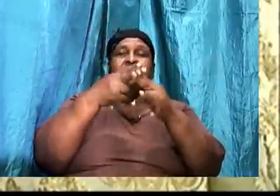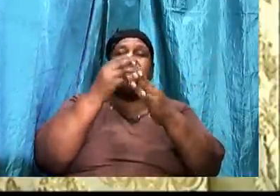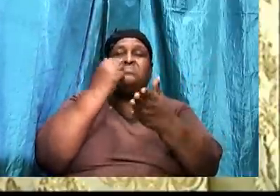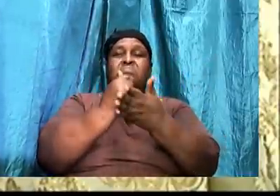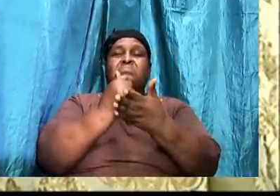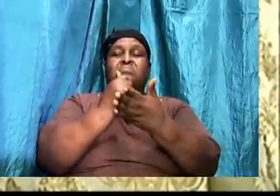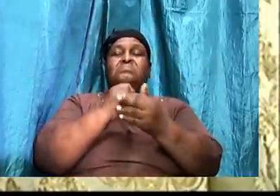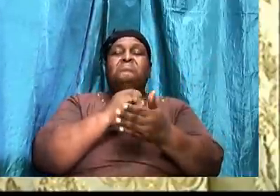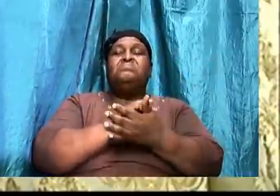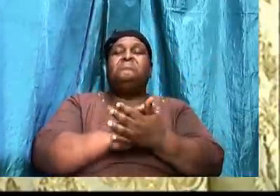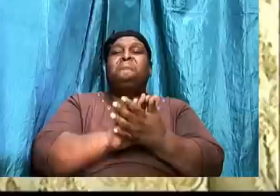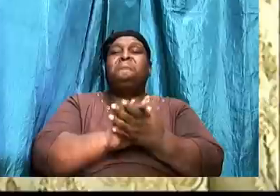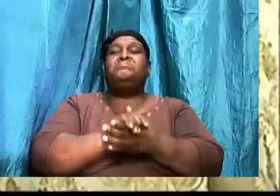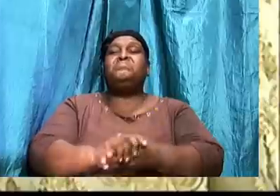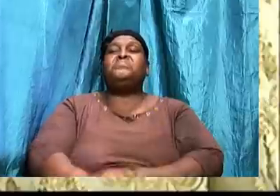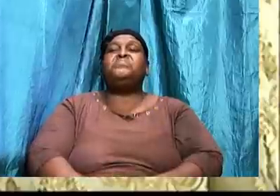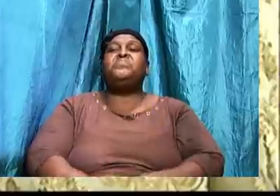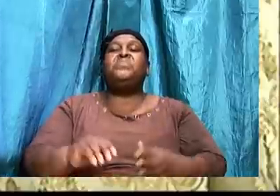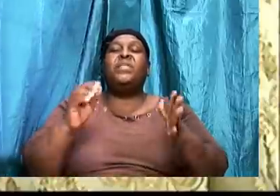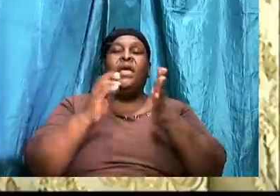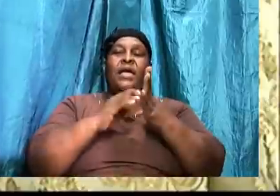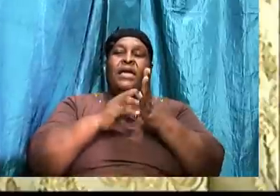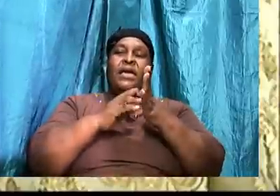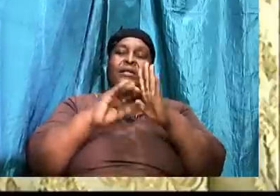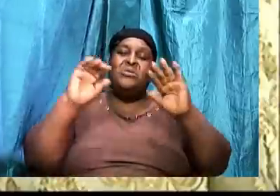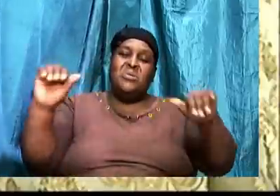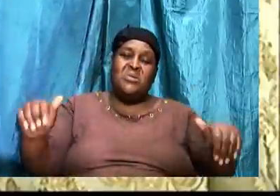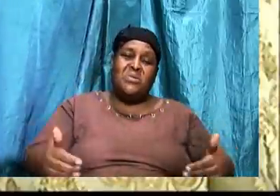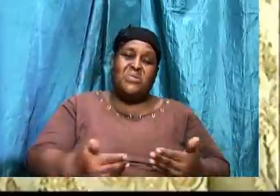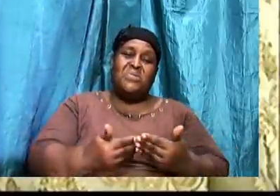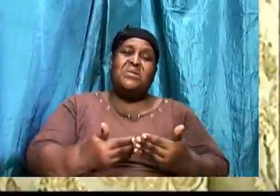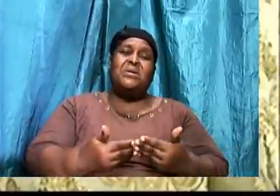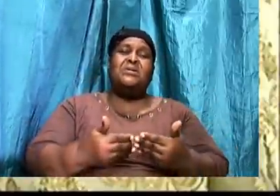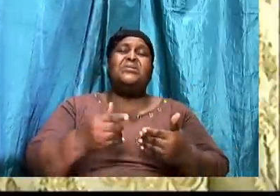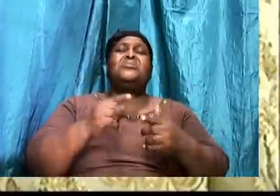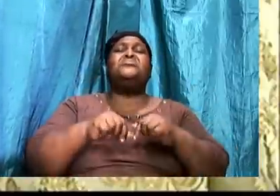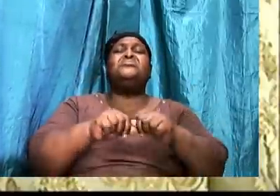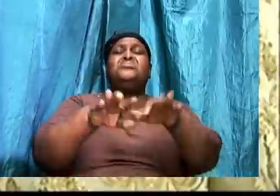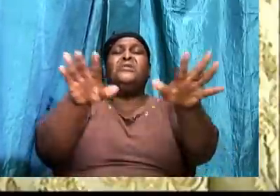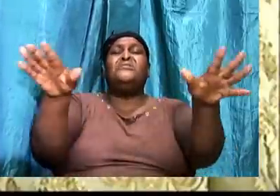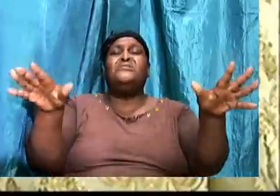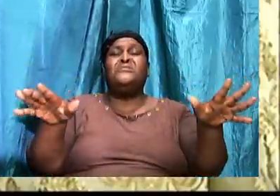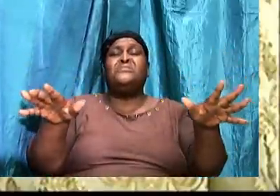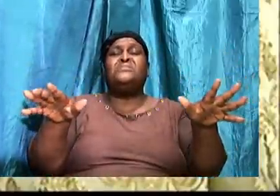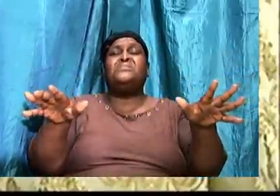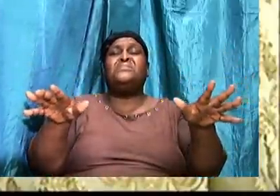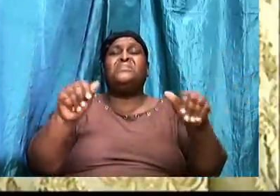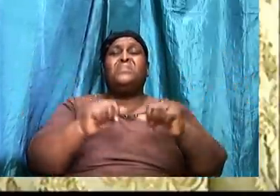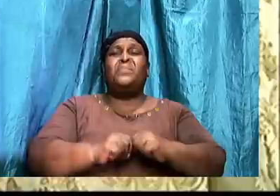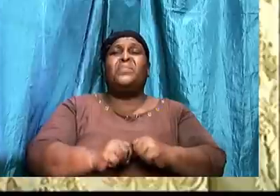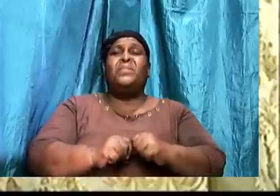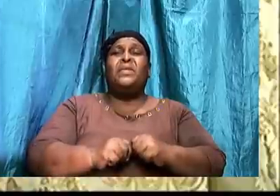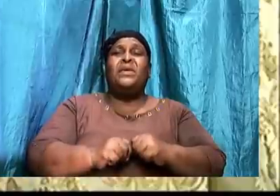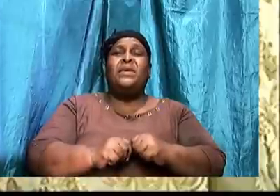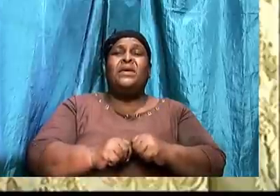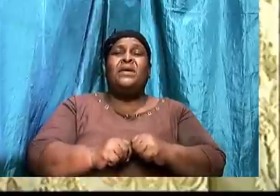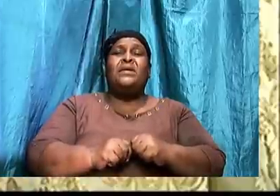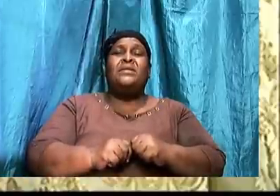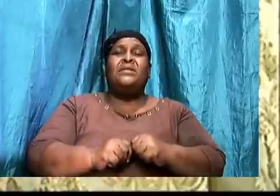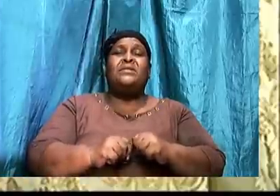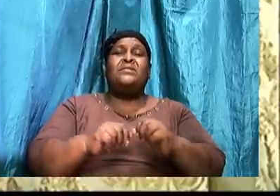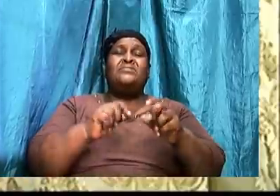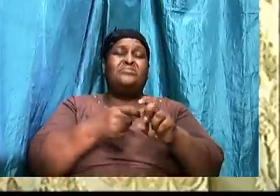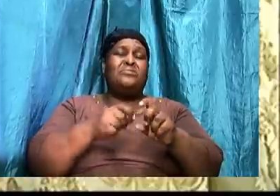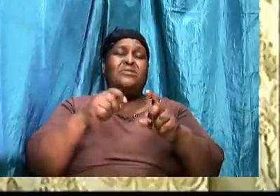Amen. Amen. Again, let me say greetings, greetings to everyone. And you know, a key verse is taken from